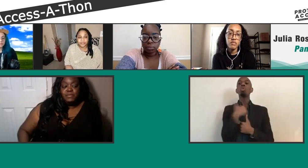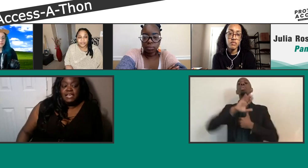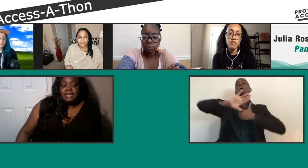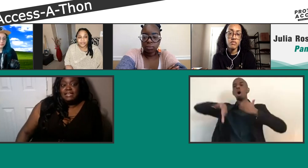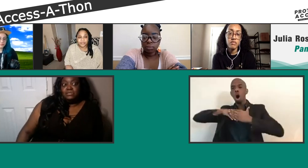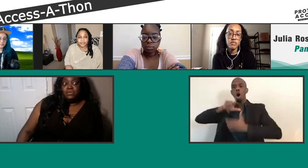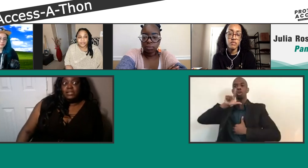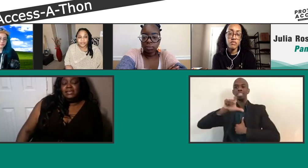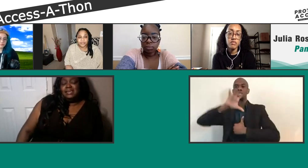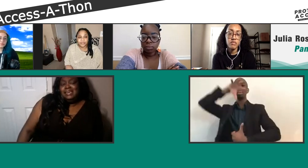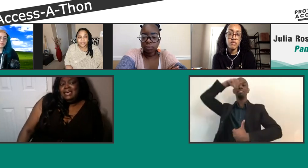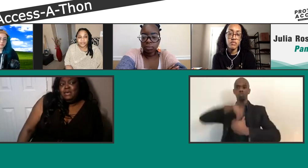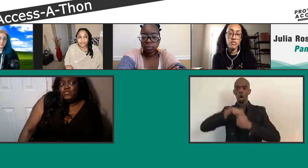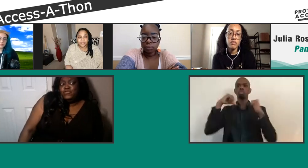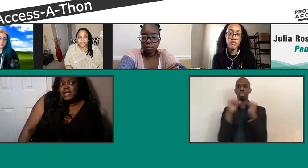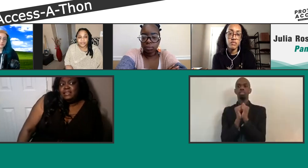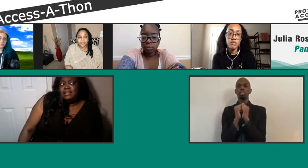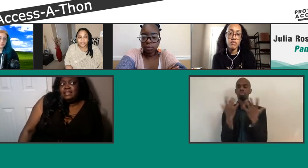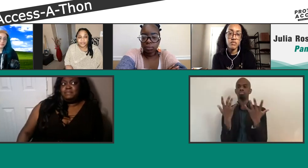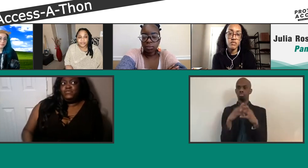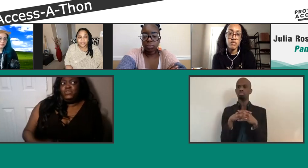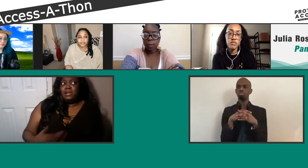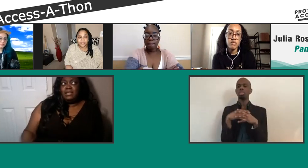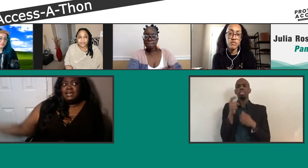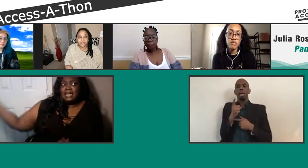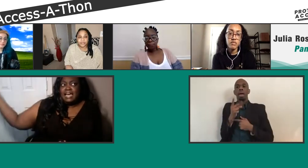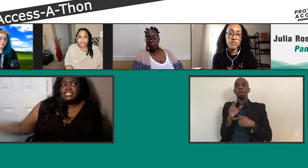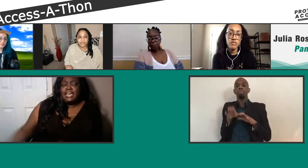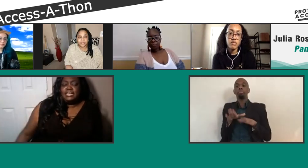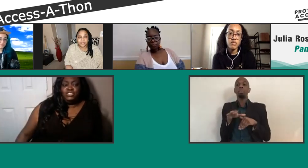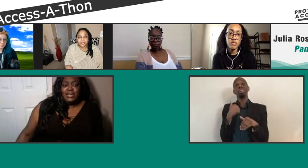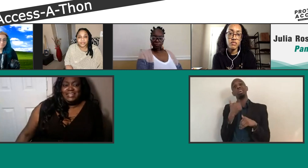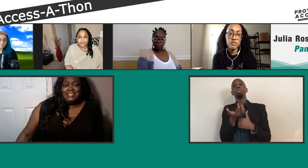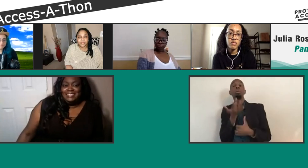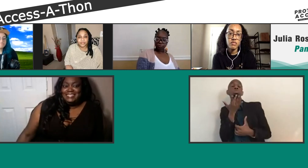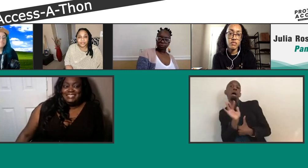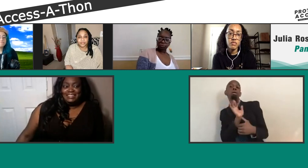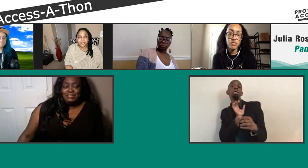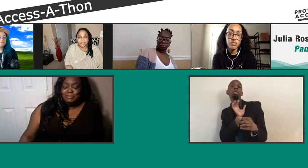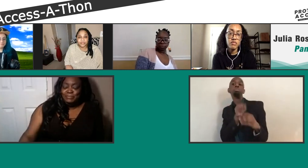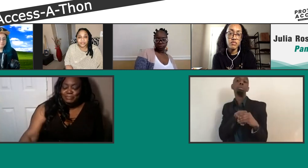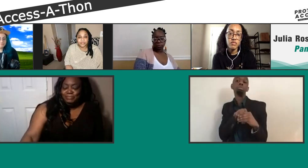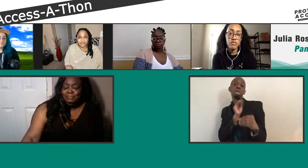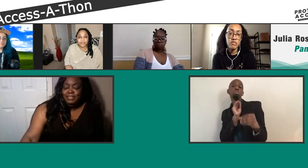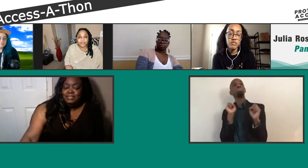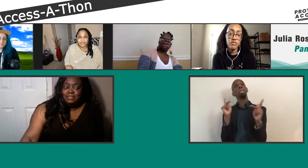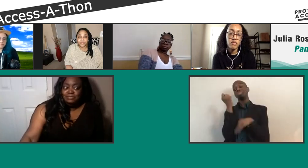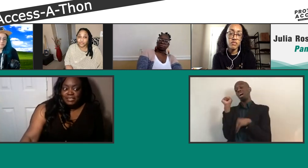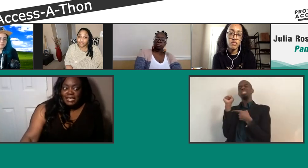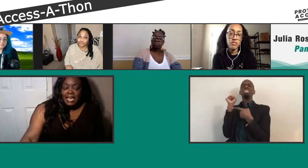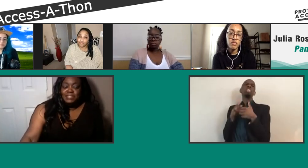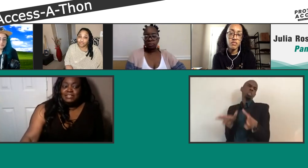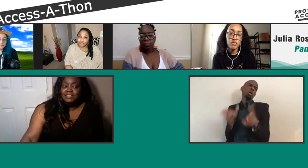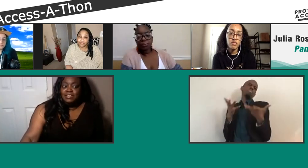-stepping thing is really helpful for anything, except if you want like a hashtag trend, you know? So